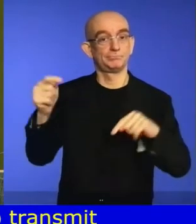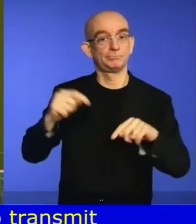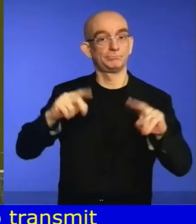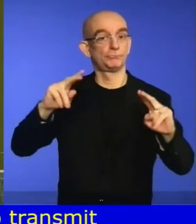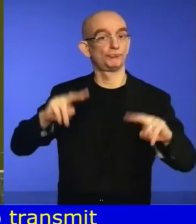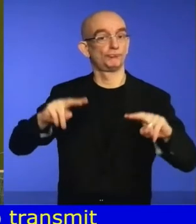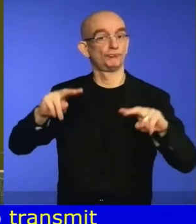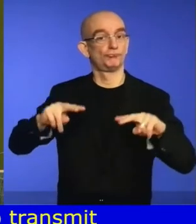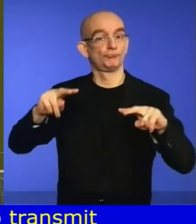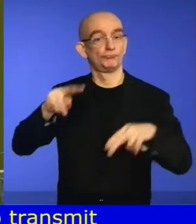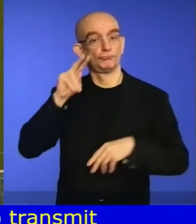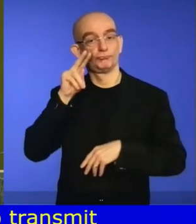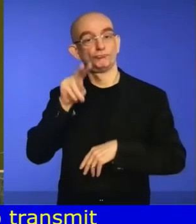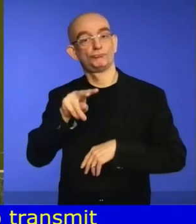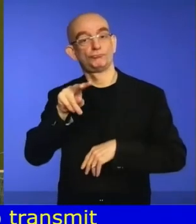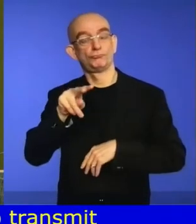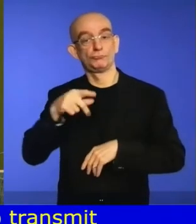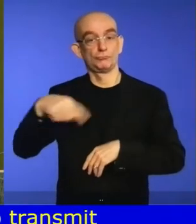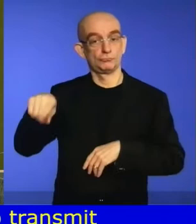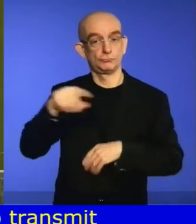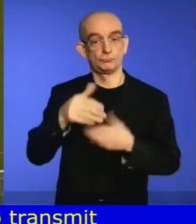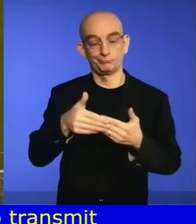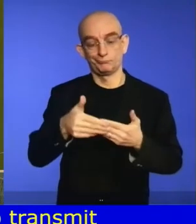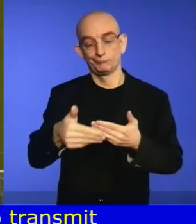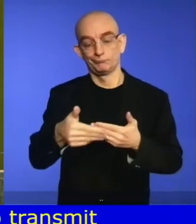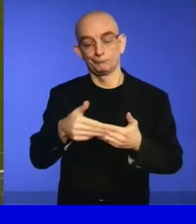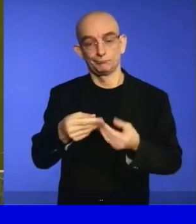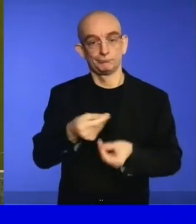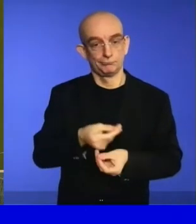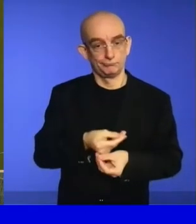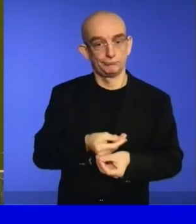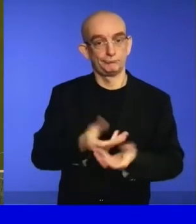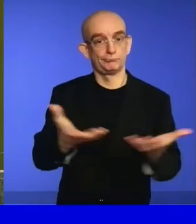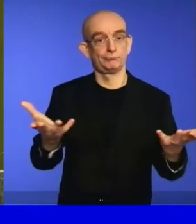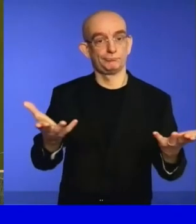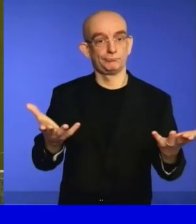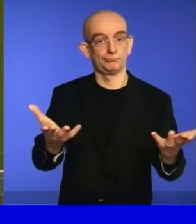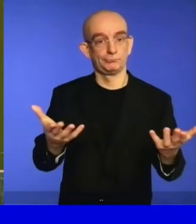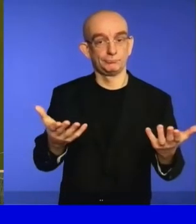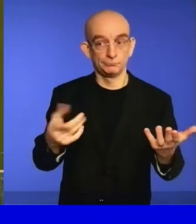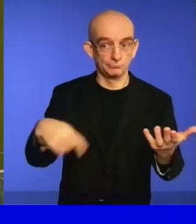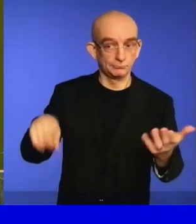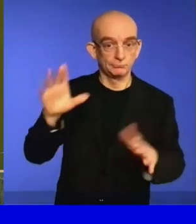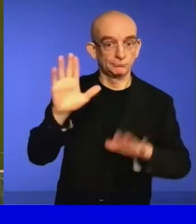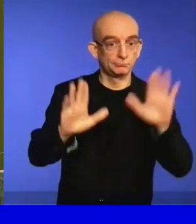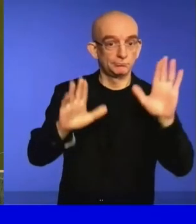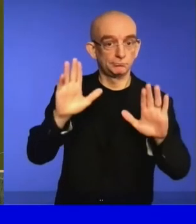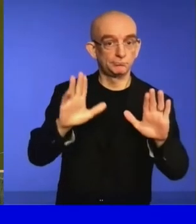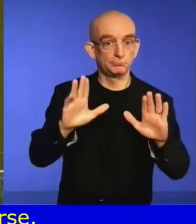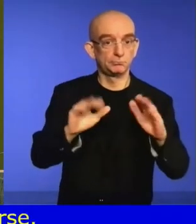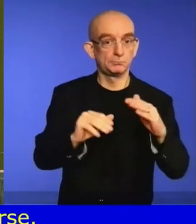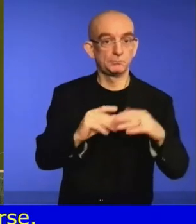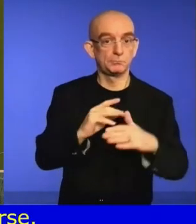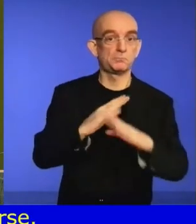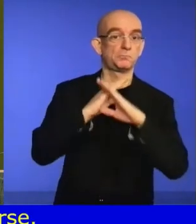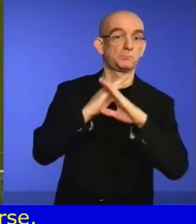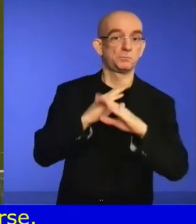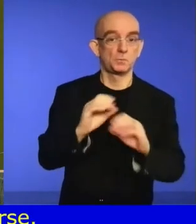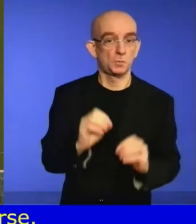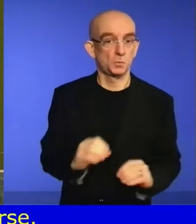I see no objection. May I take that the conference would adopt the decisions as proposed?